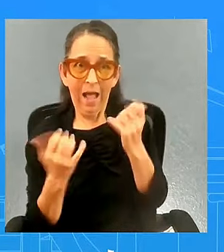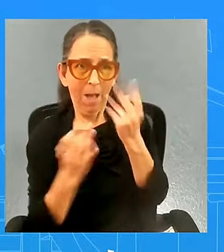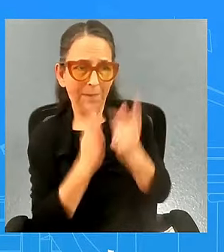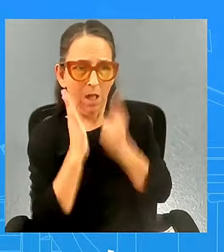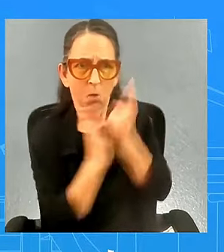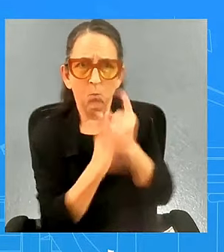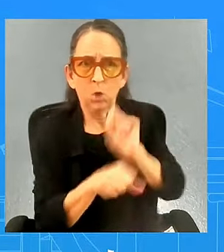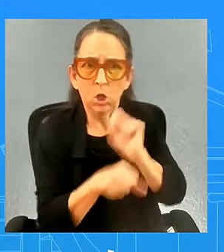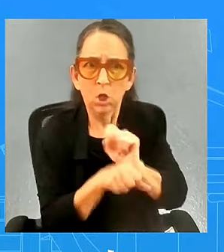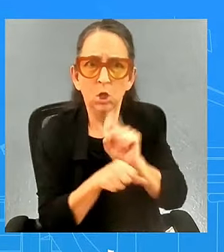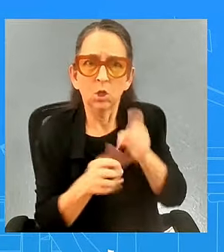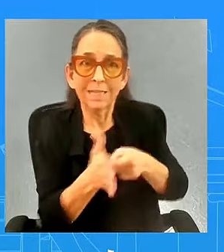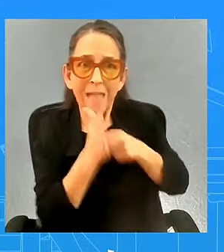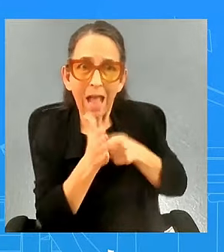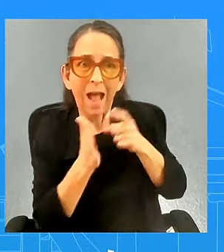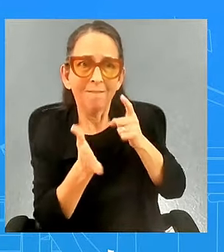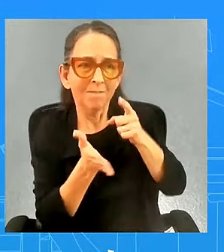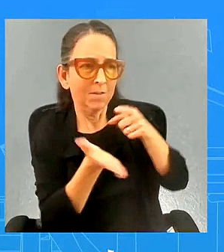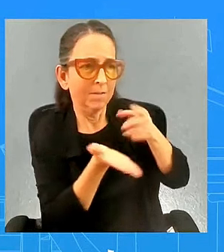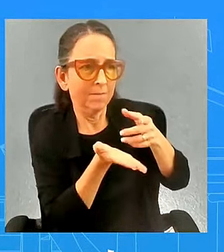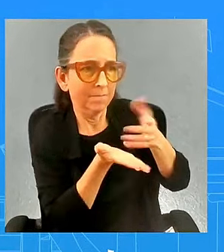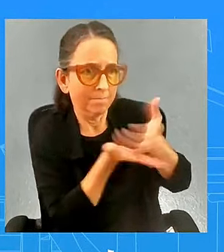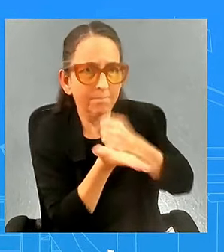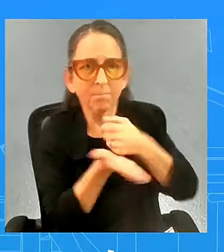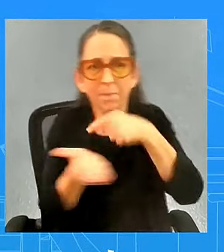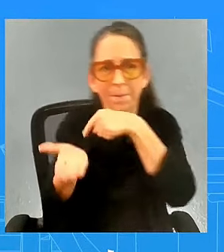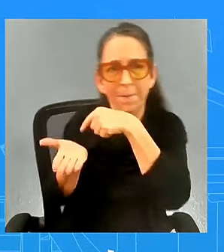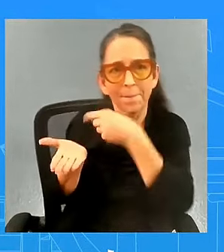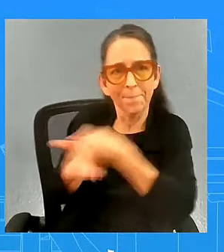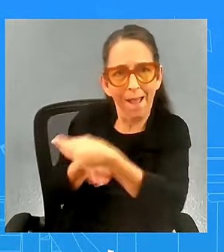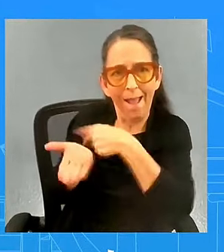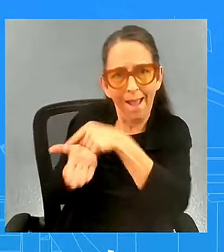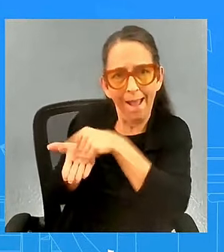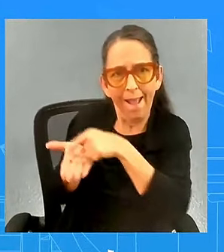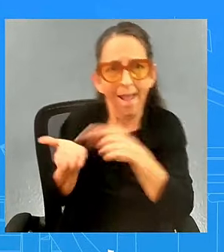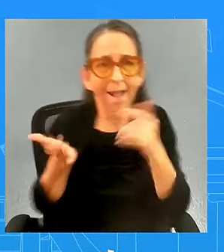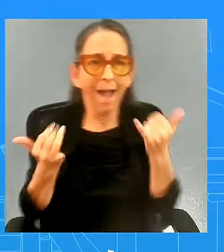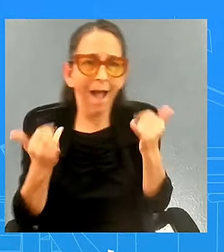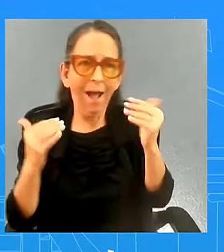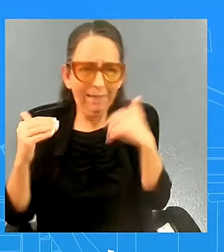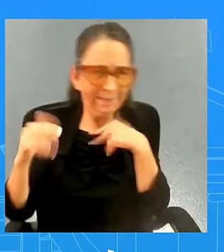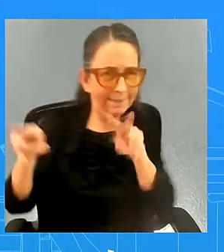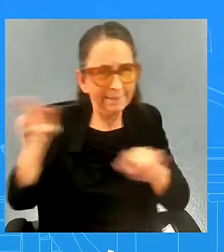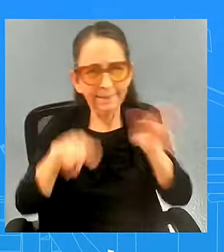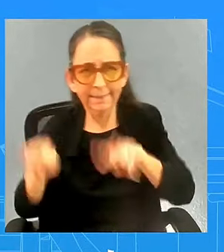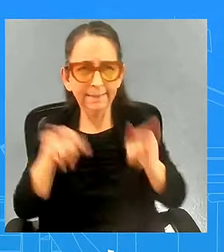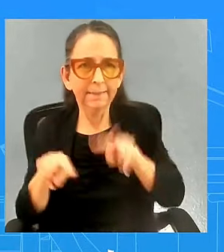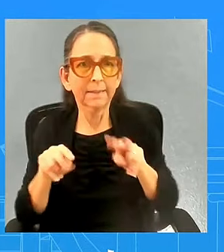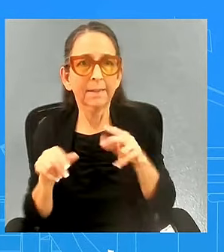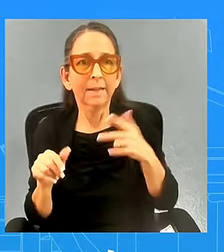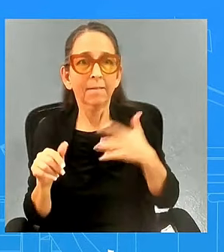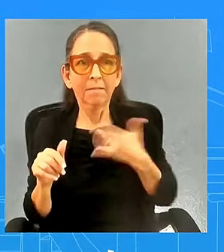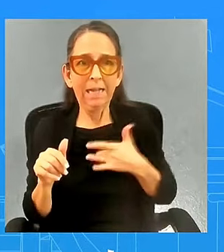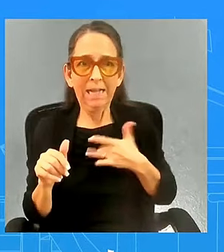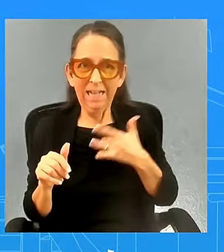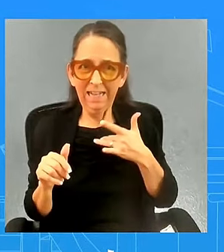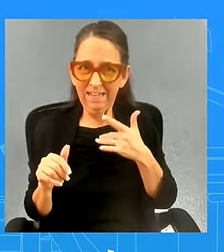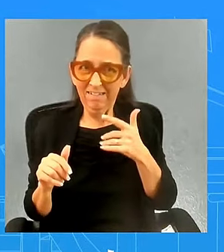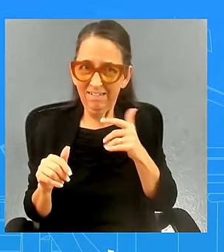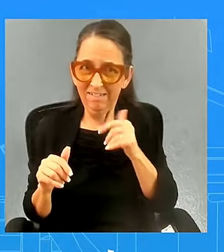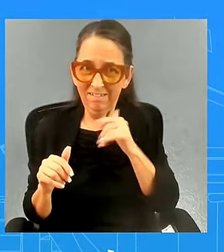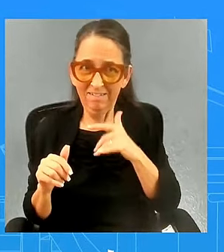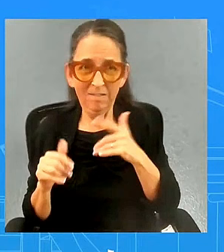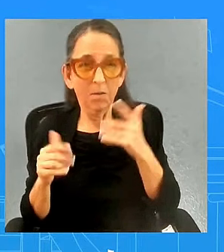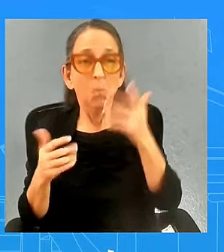it's about the same even a little less right now so why don't people feel better because they still remember what things used to